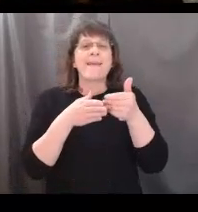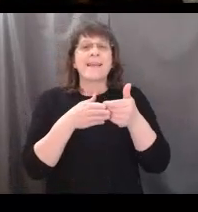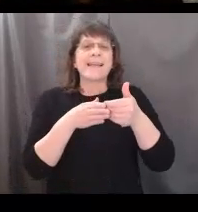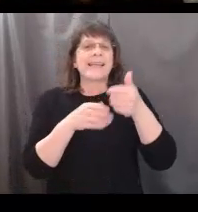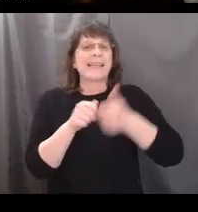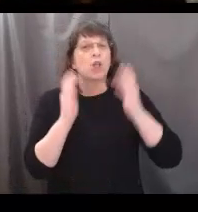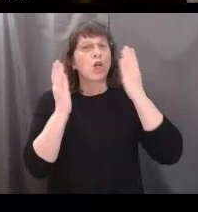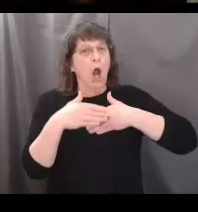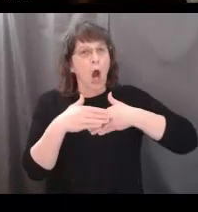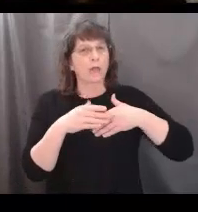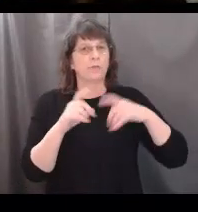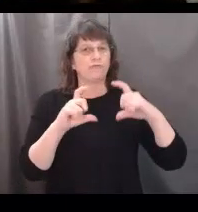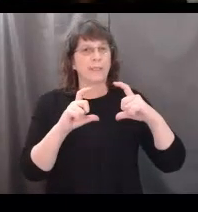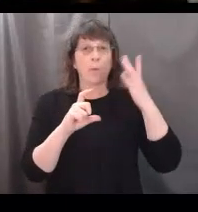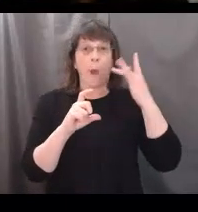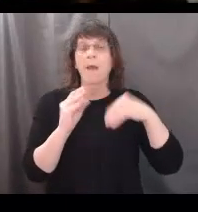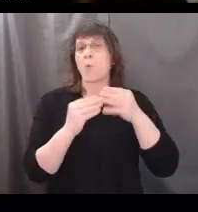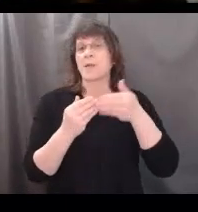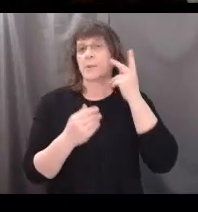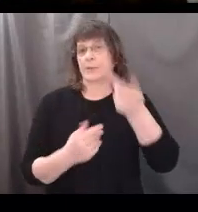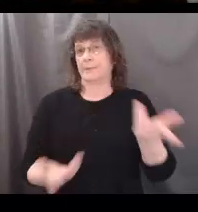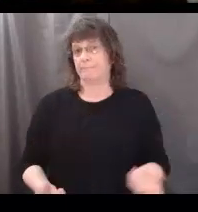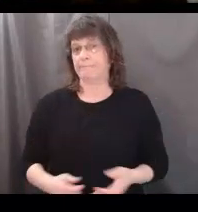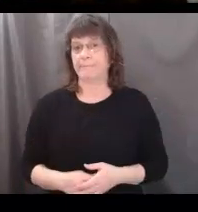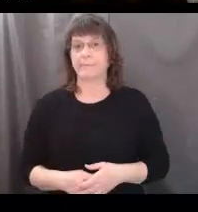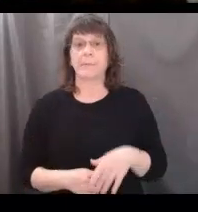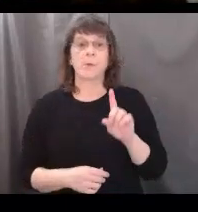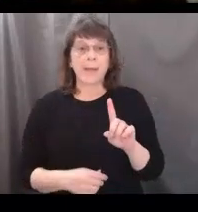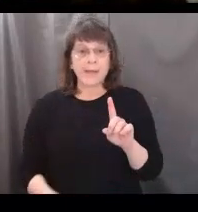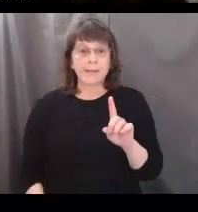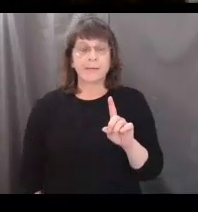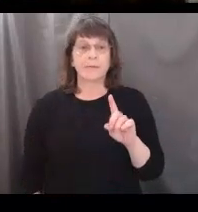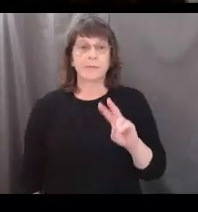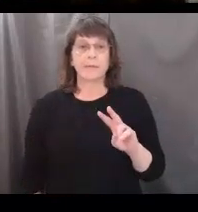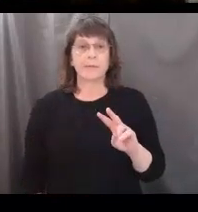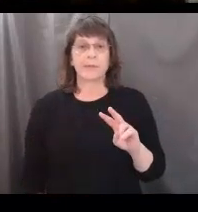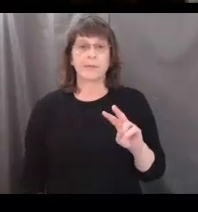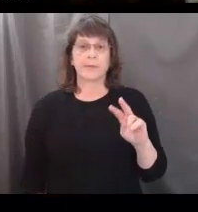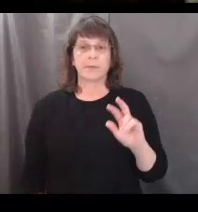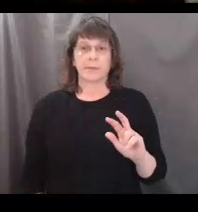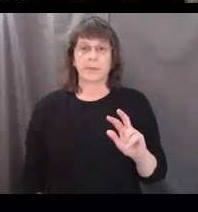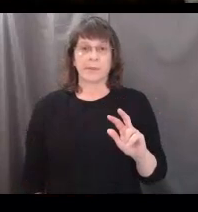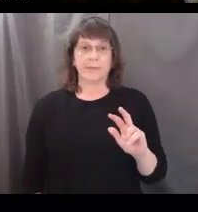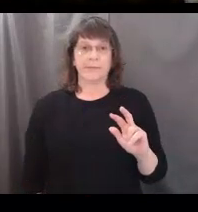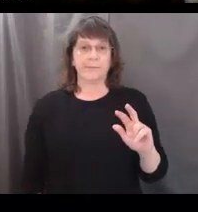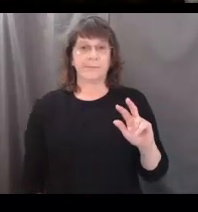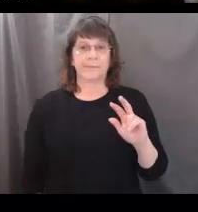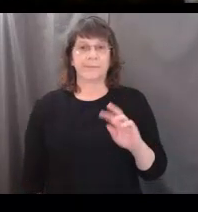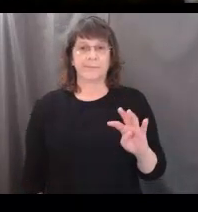because I think they're easier to see. One, two, three,